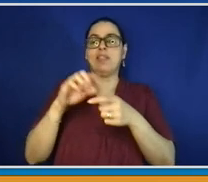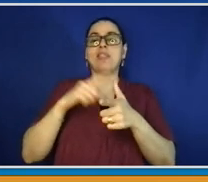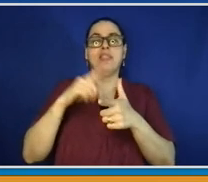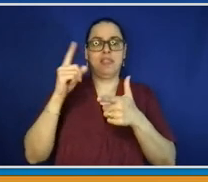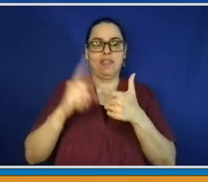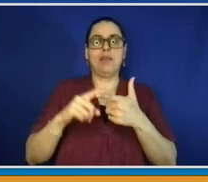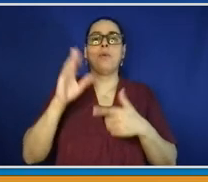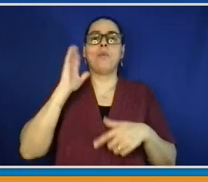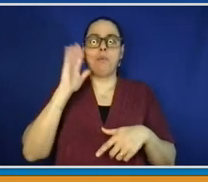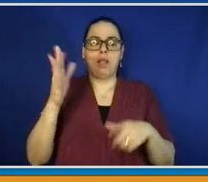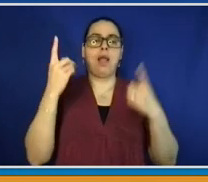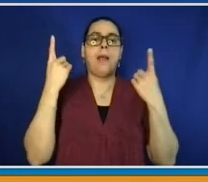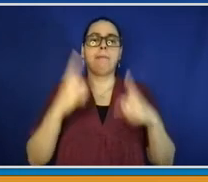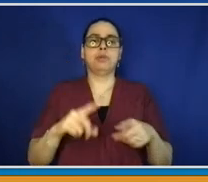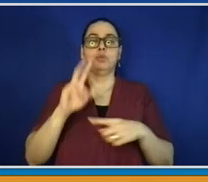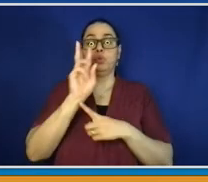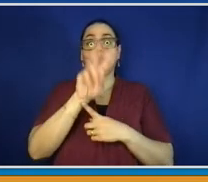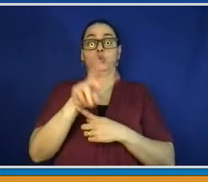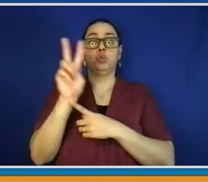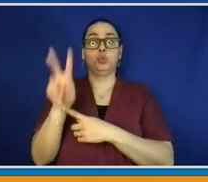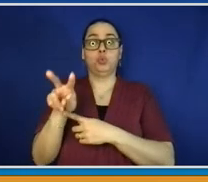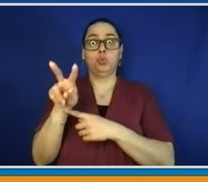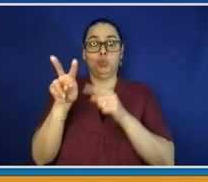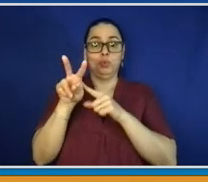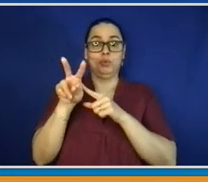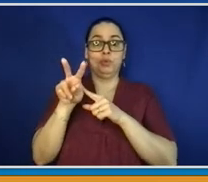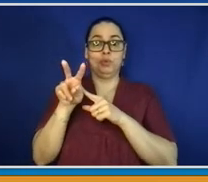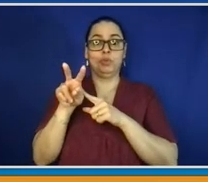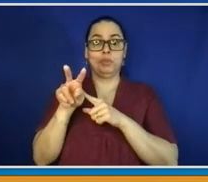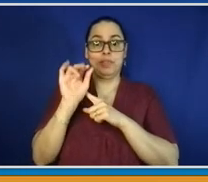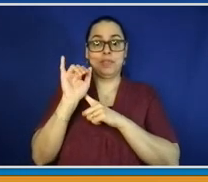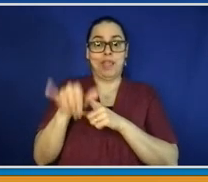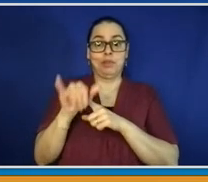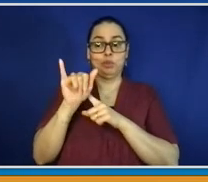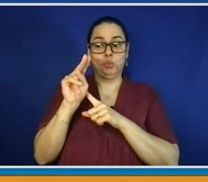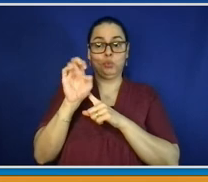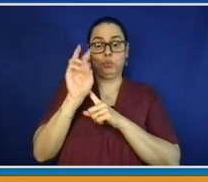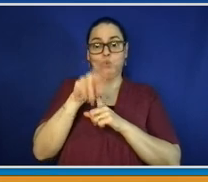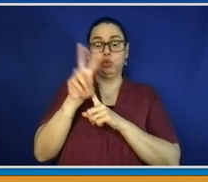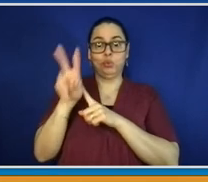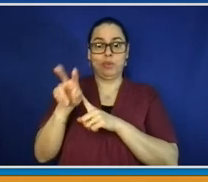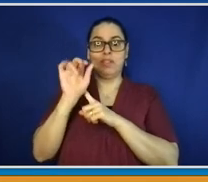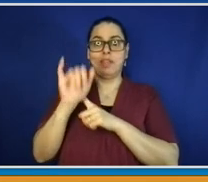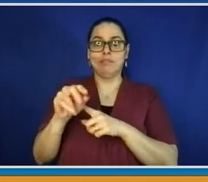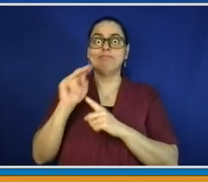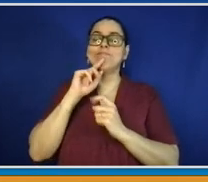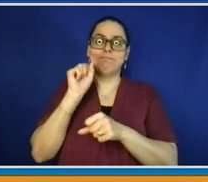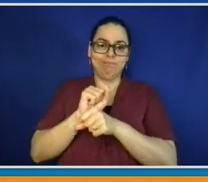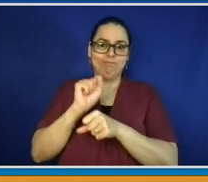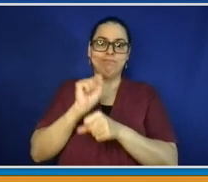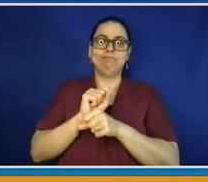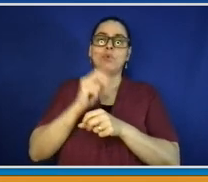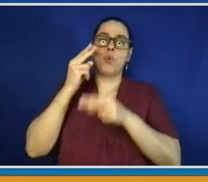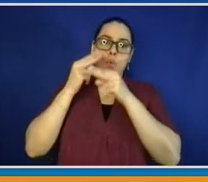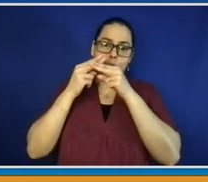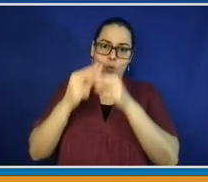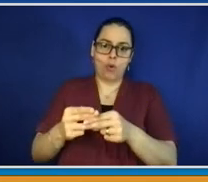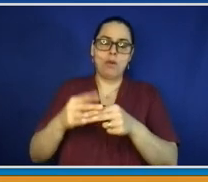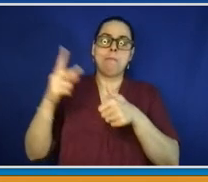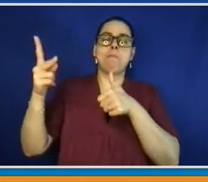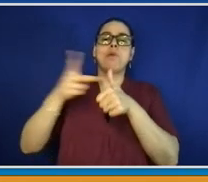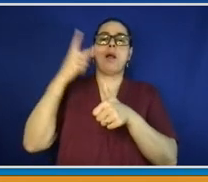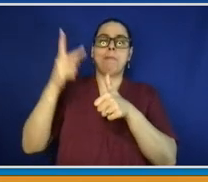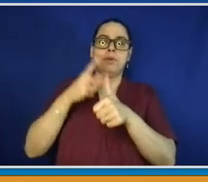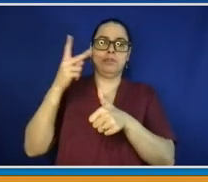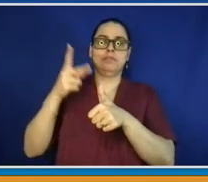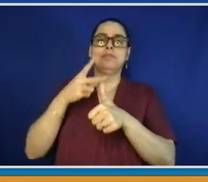through your mailbox. But unlike early voting, you must use your assigned polling location on primary day. The polls